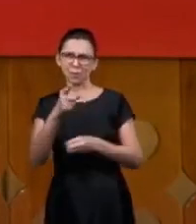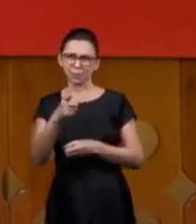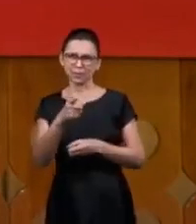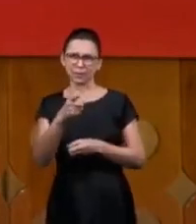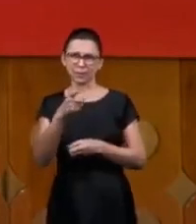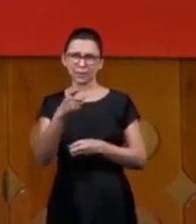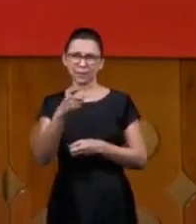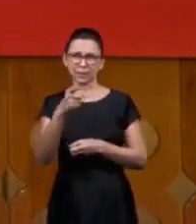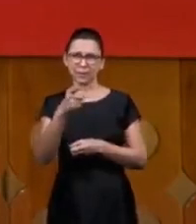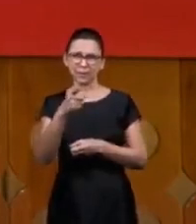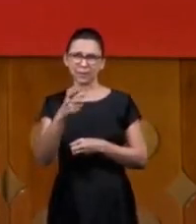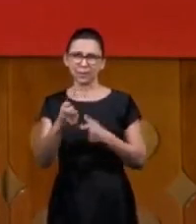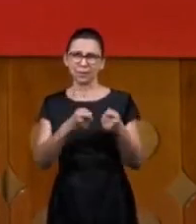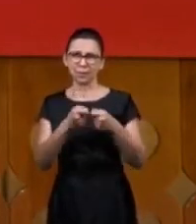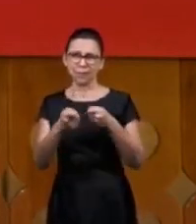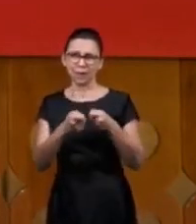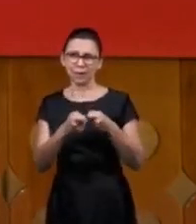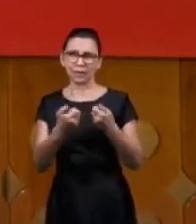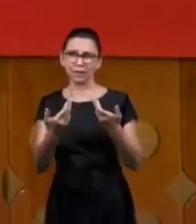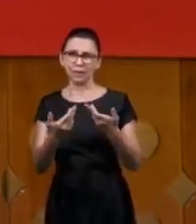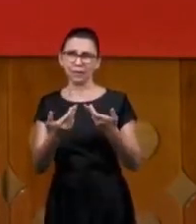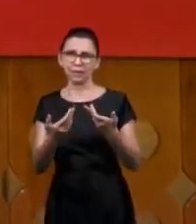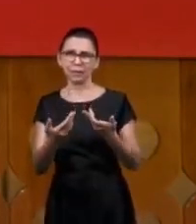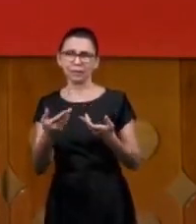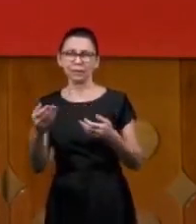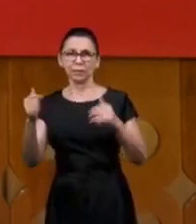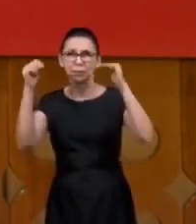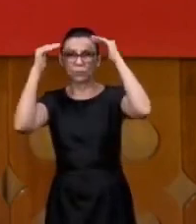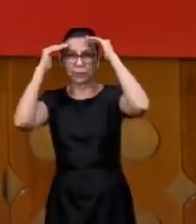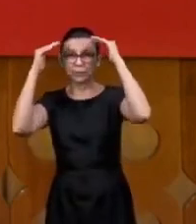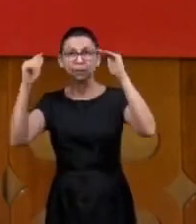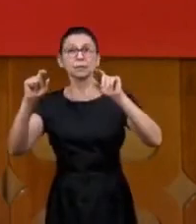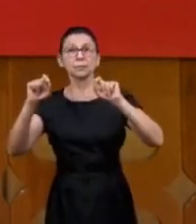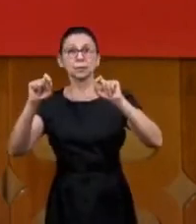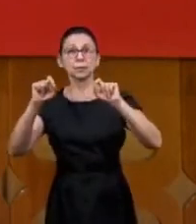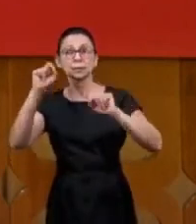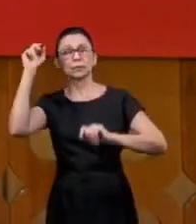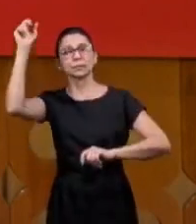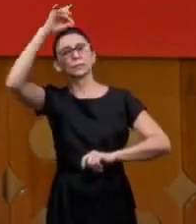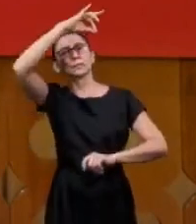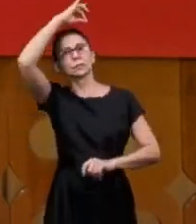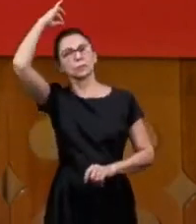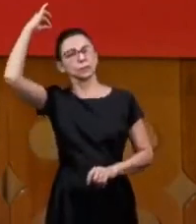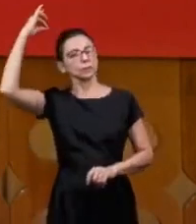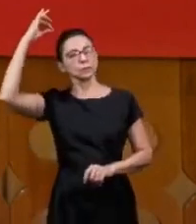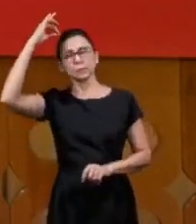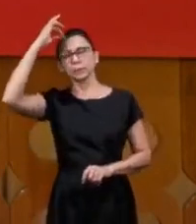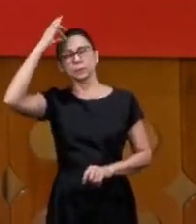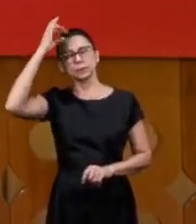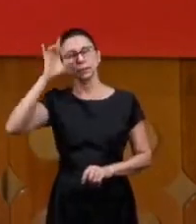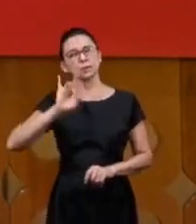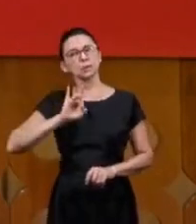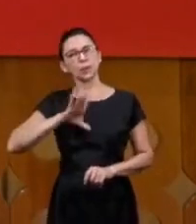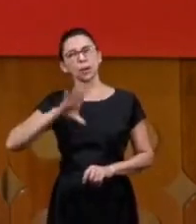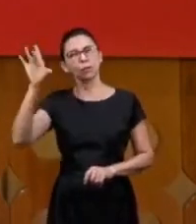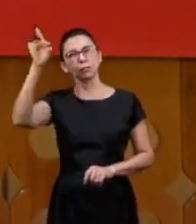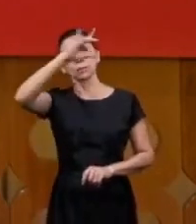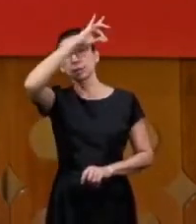well listening to the Holy Spirit the government needs to be in the spirit